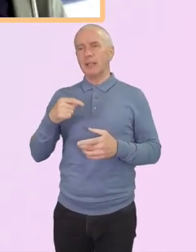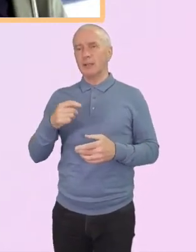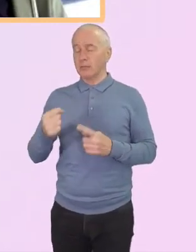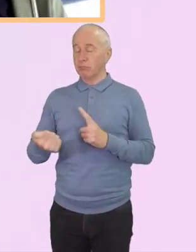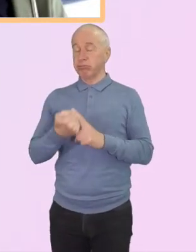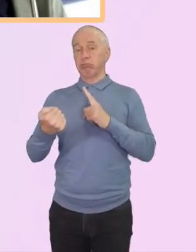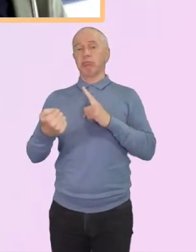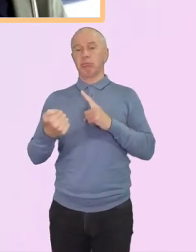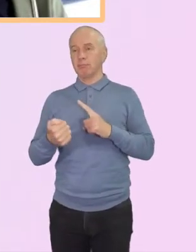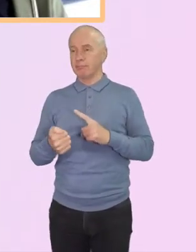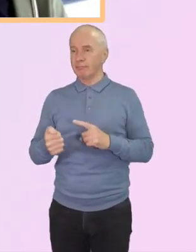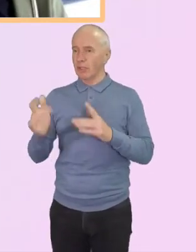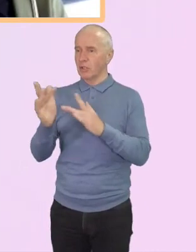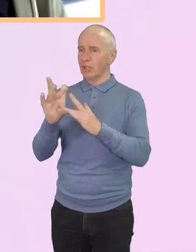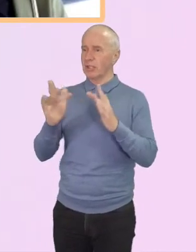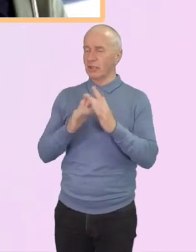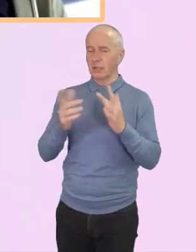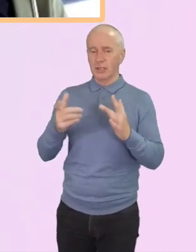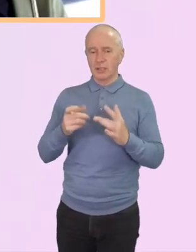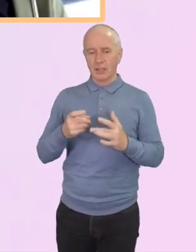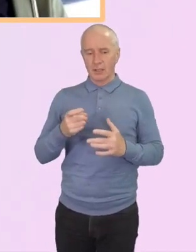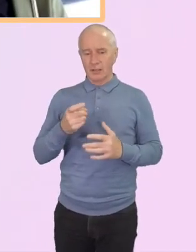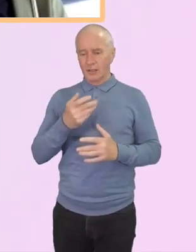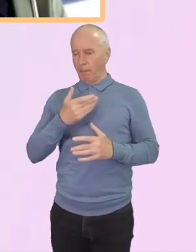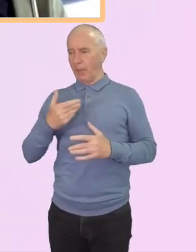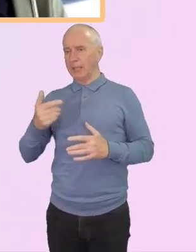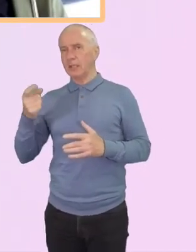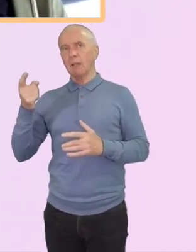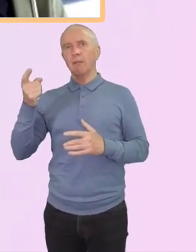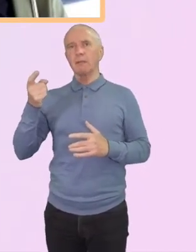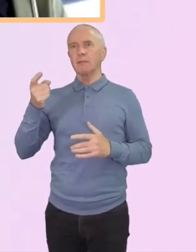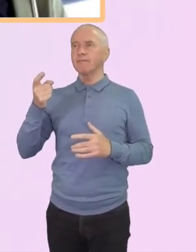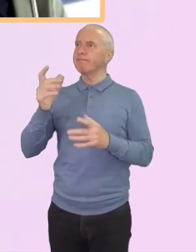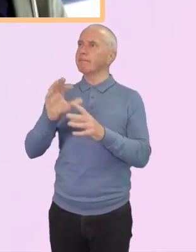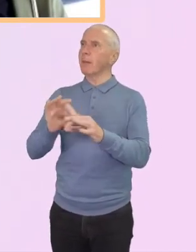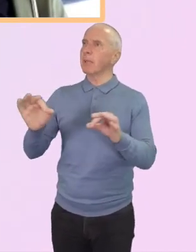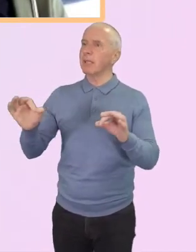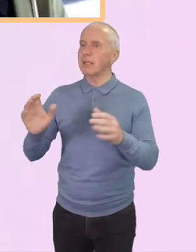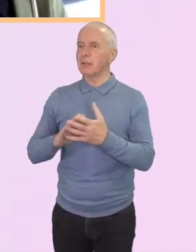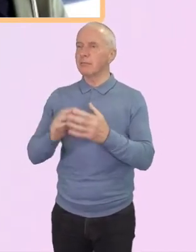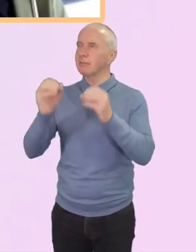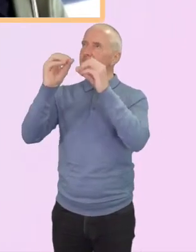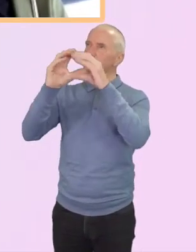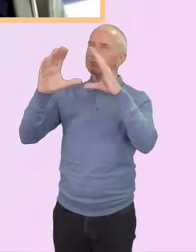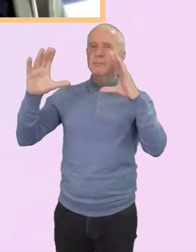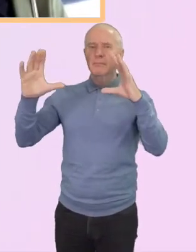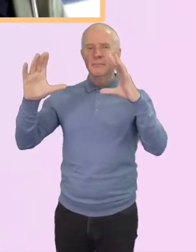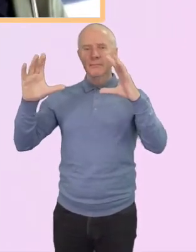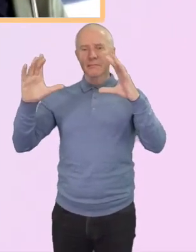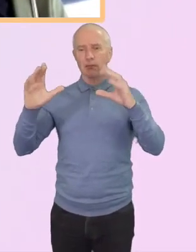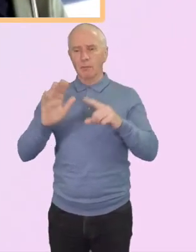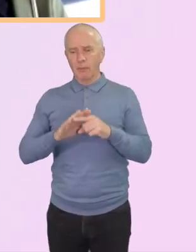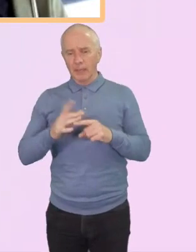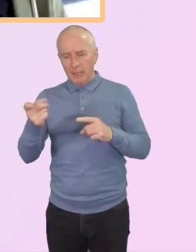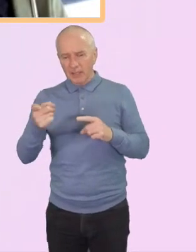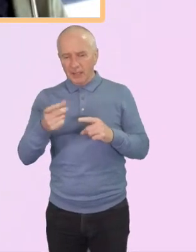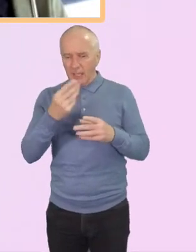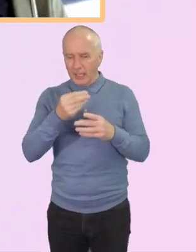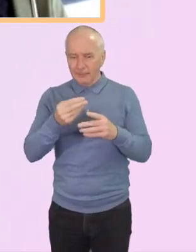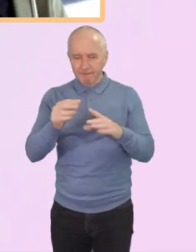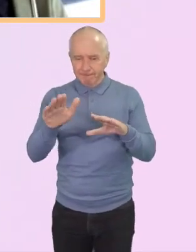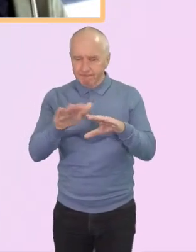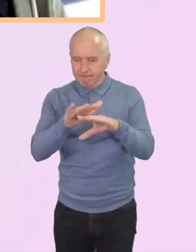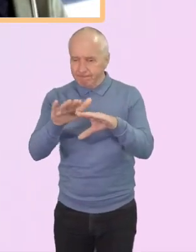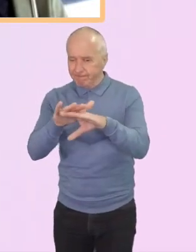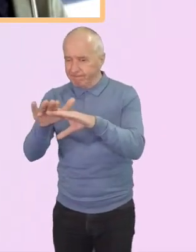as the Prince of Peace, if that image might smooth over difficult racial